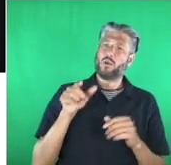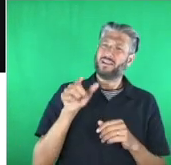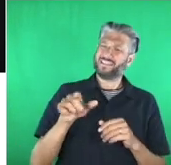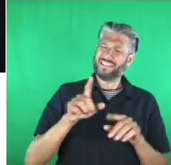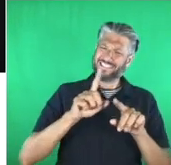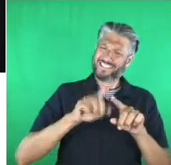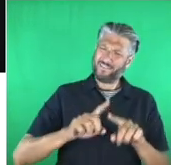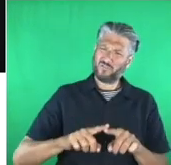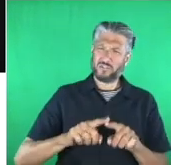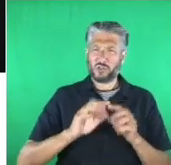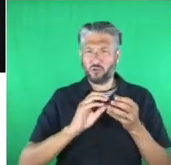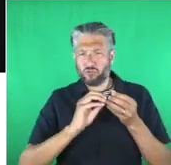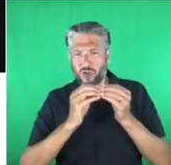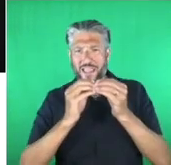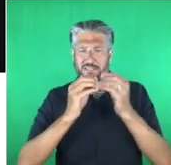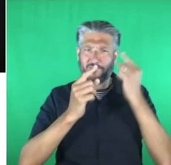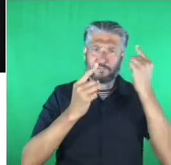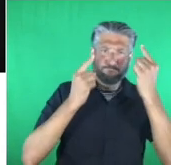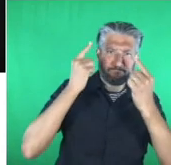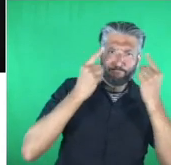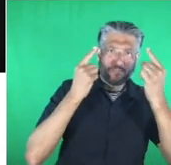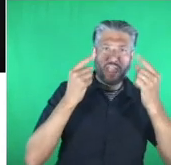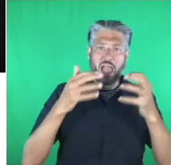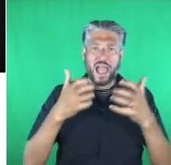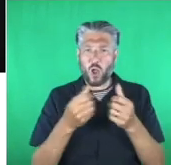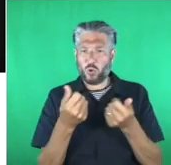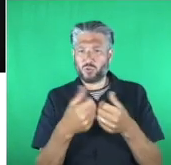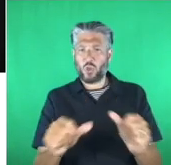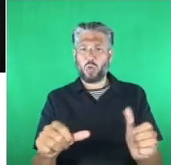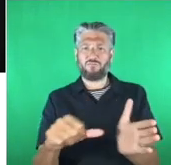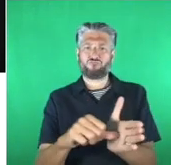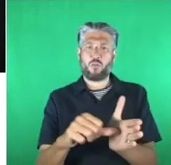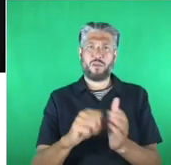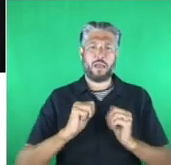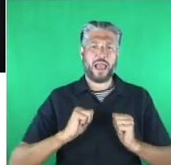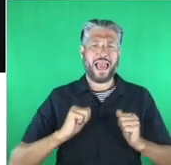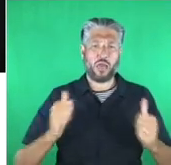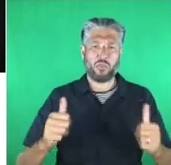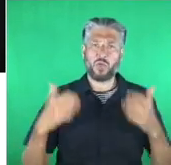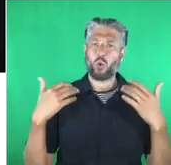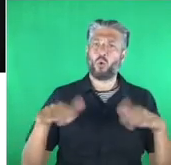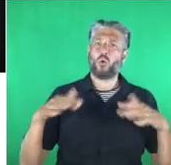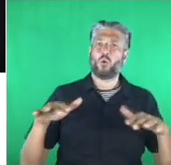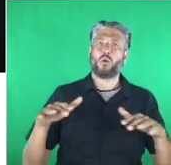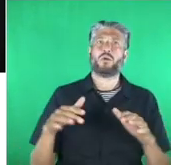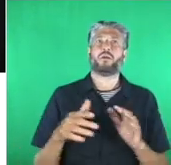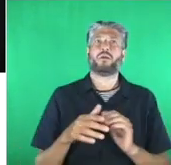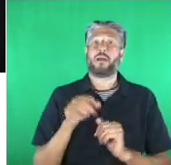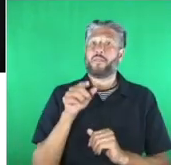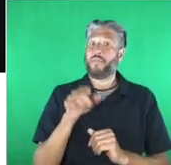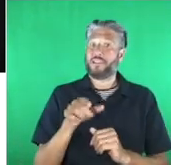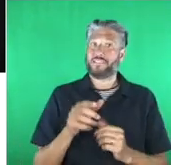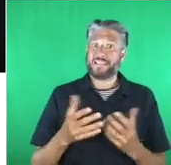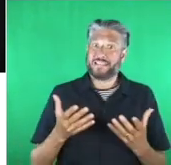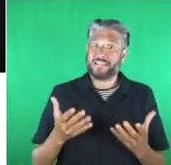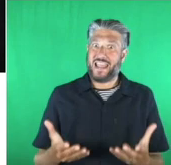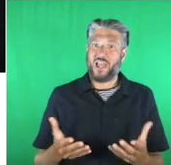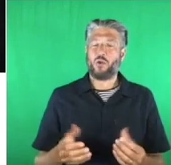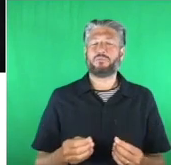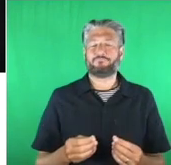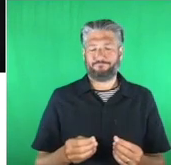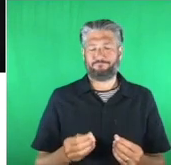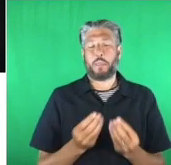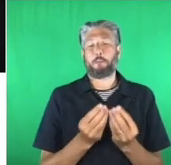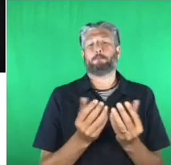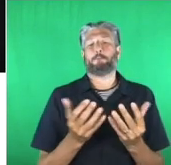technologies to solve some of these huge health problems just brilliant and we've got another great bunch of examples in that category